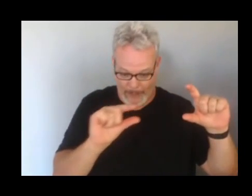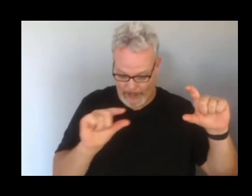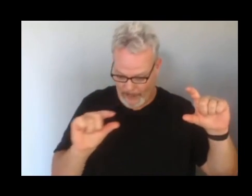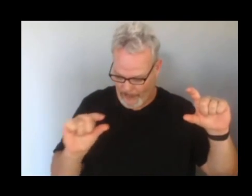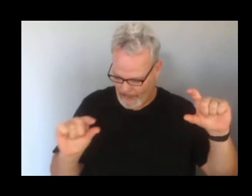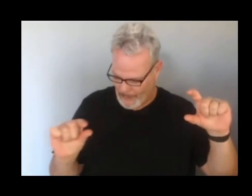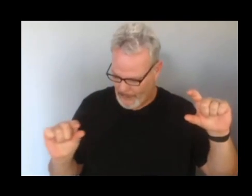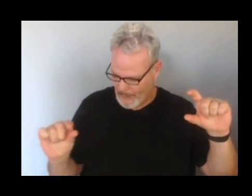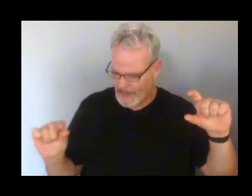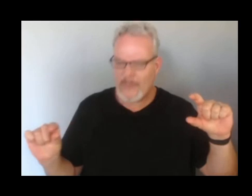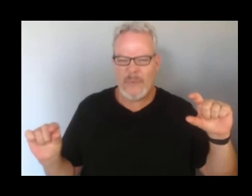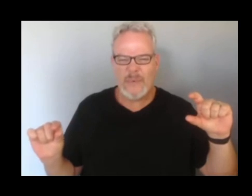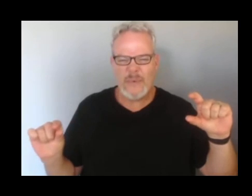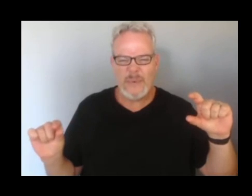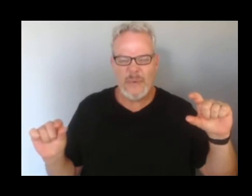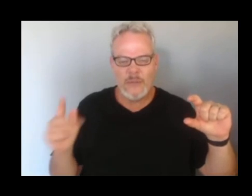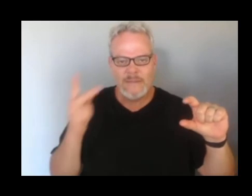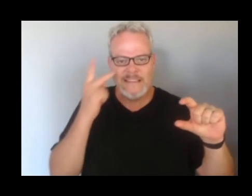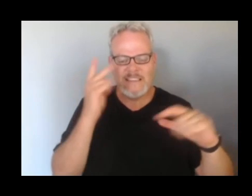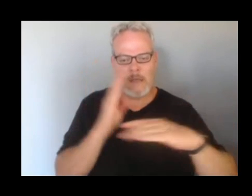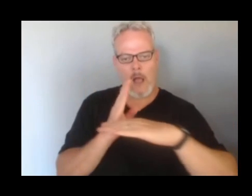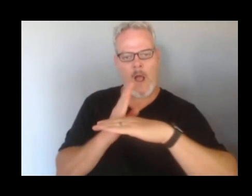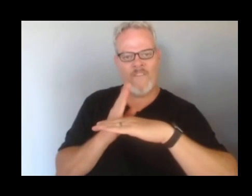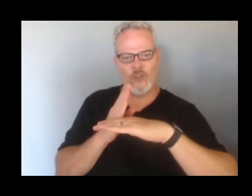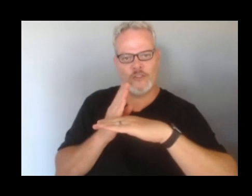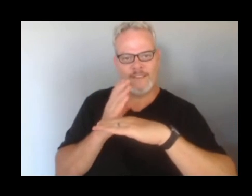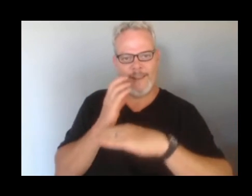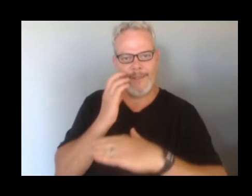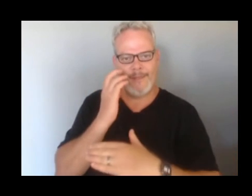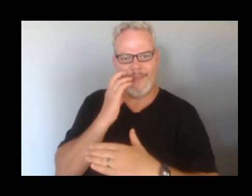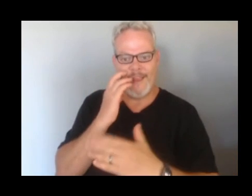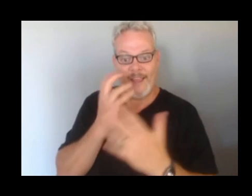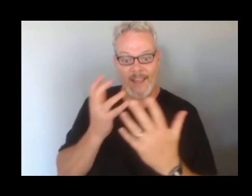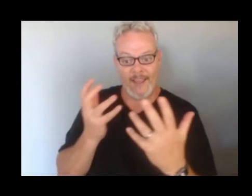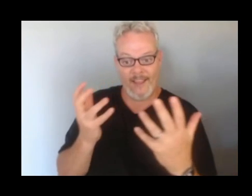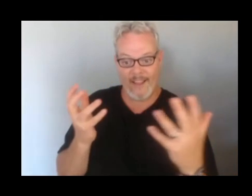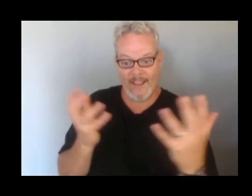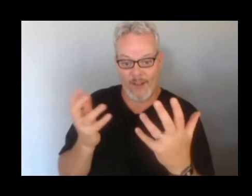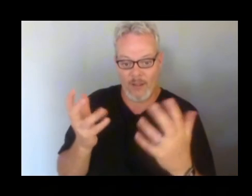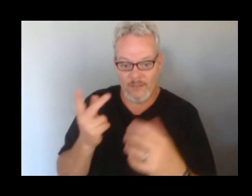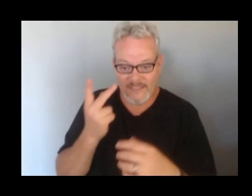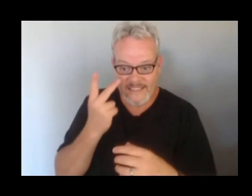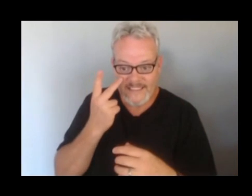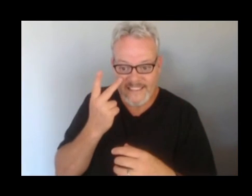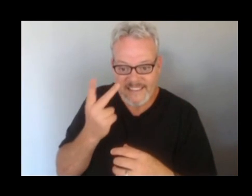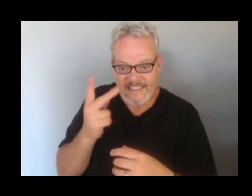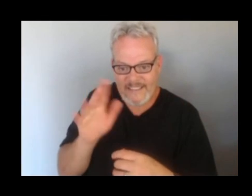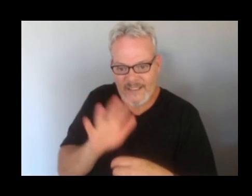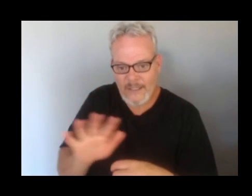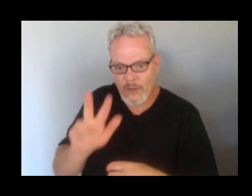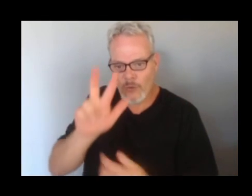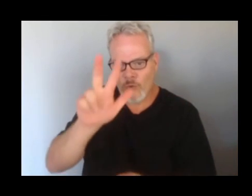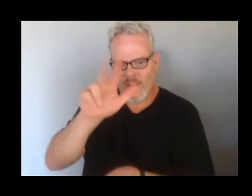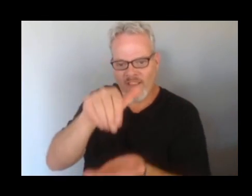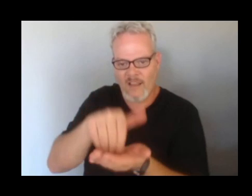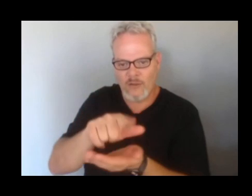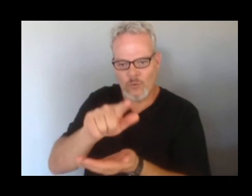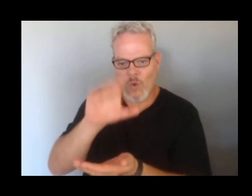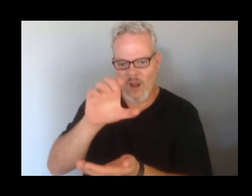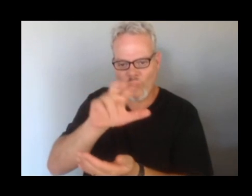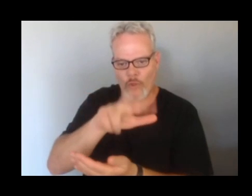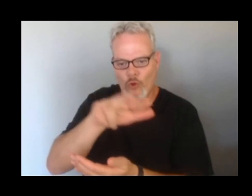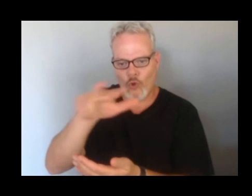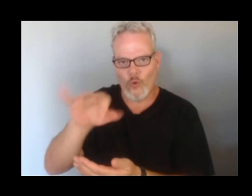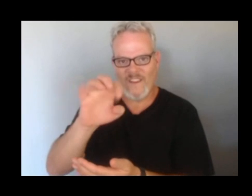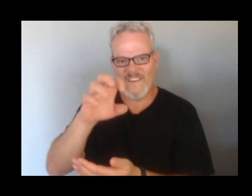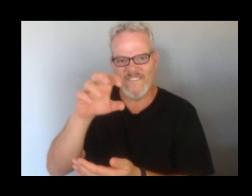And you can see the average thickness leads to an elevation of 3,133 feet above sea